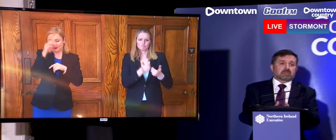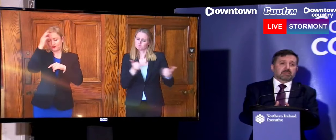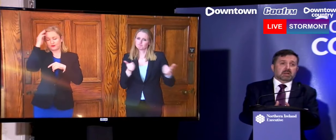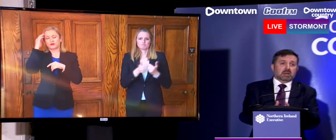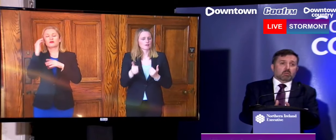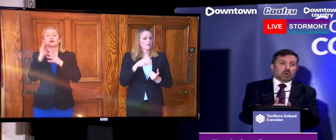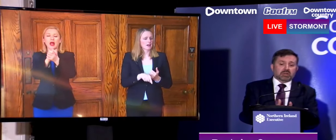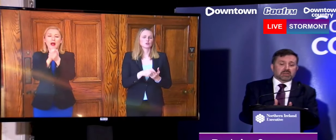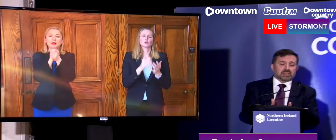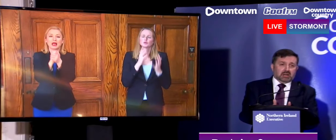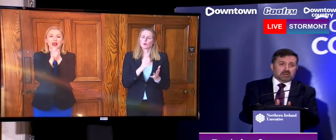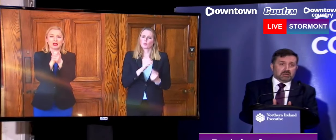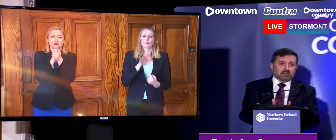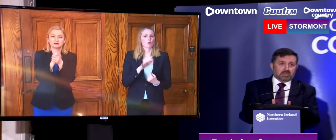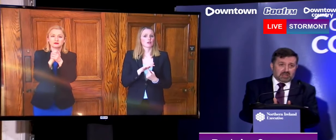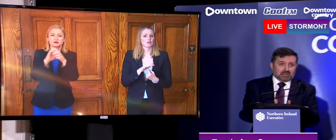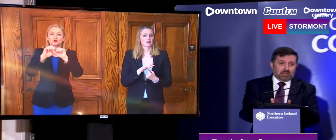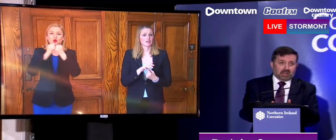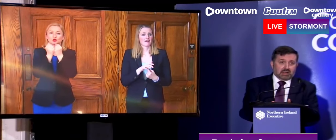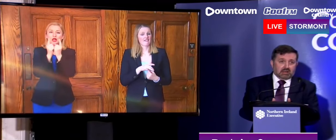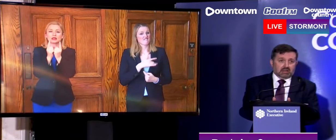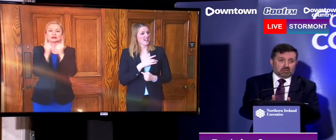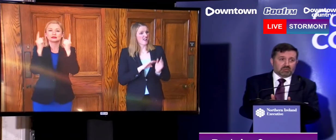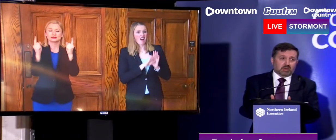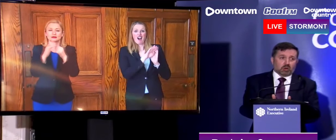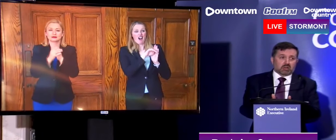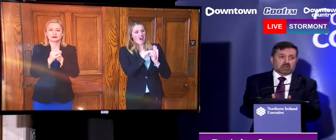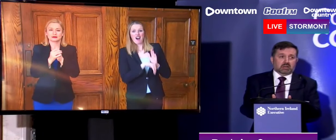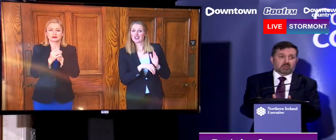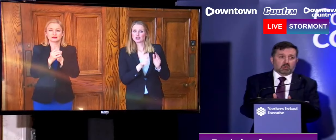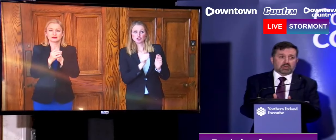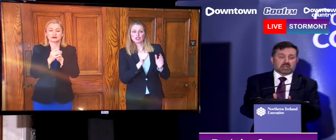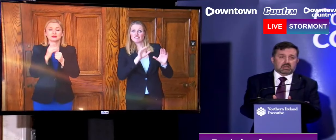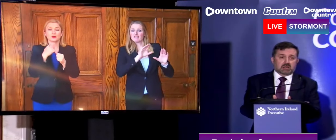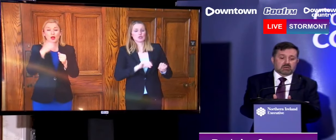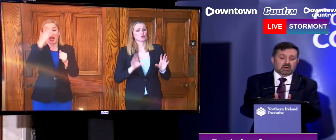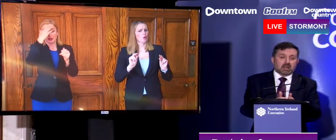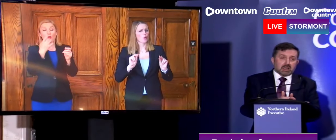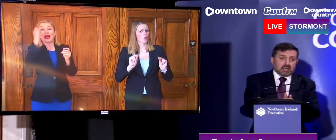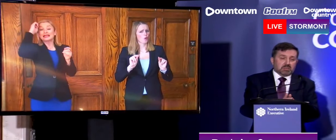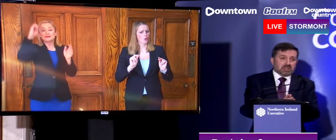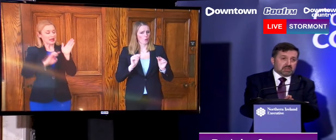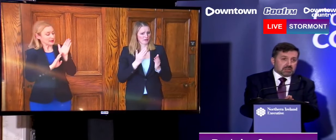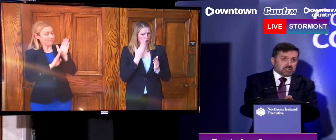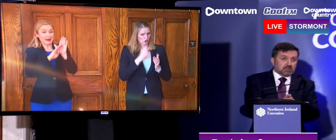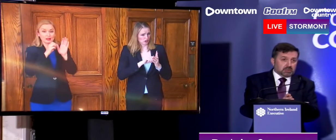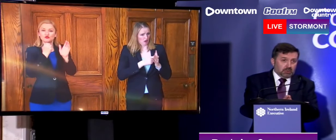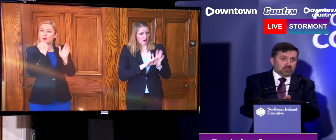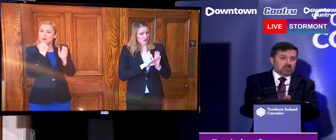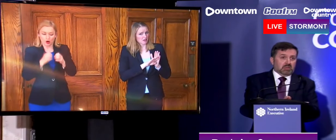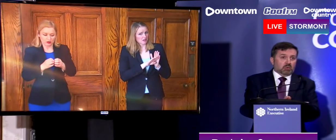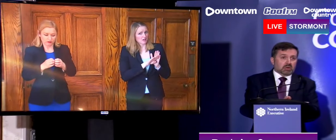stress enough. We're only at the start of the potential peak that we've been looking at from our worst case scenario. These measures